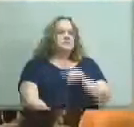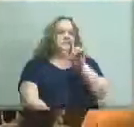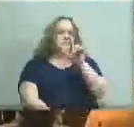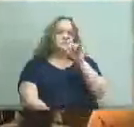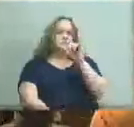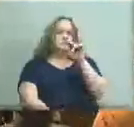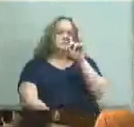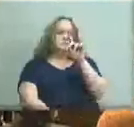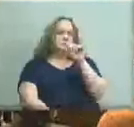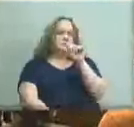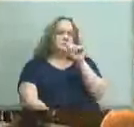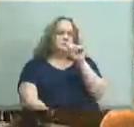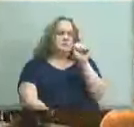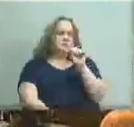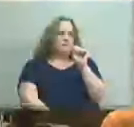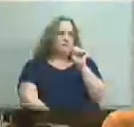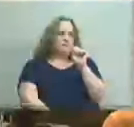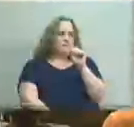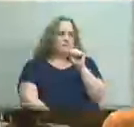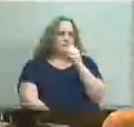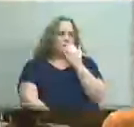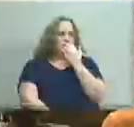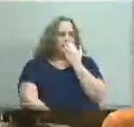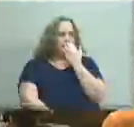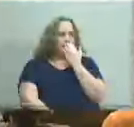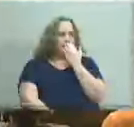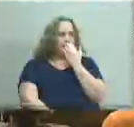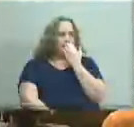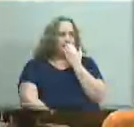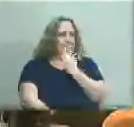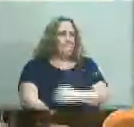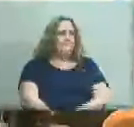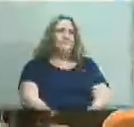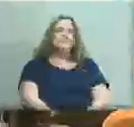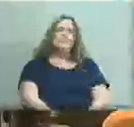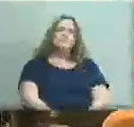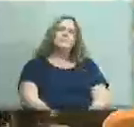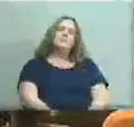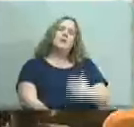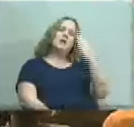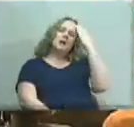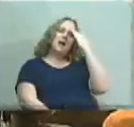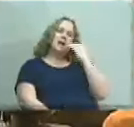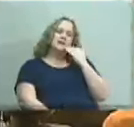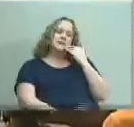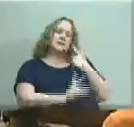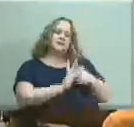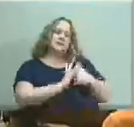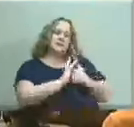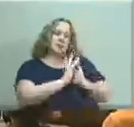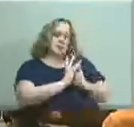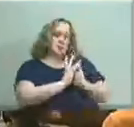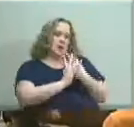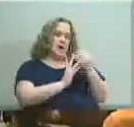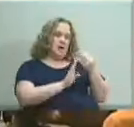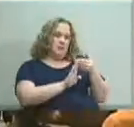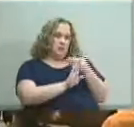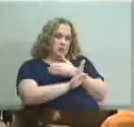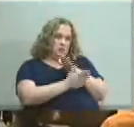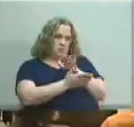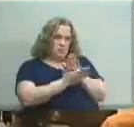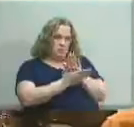oh just a you know head start in preschool